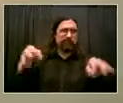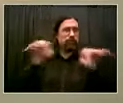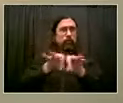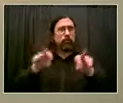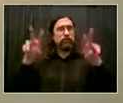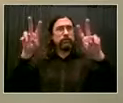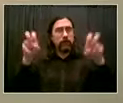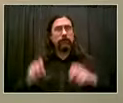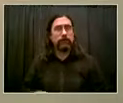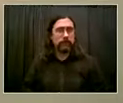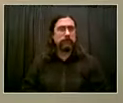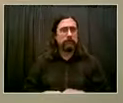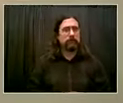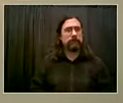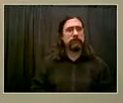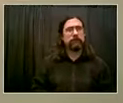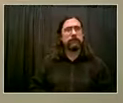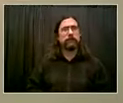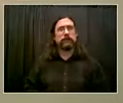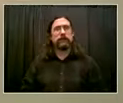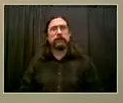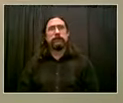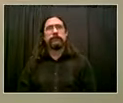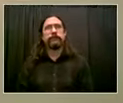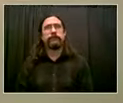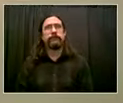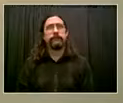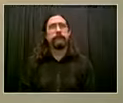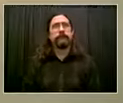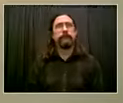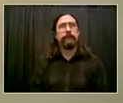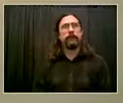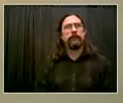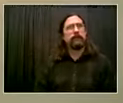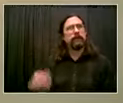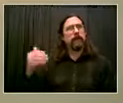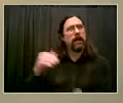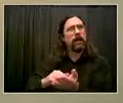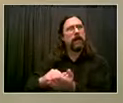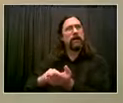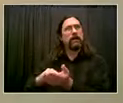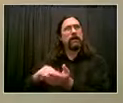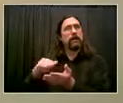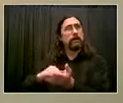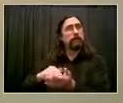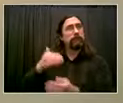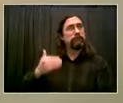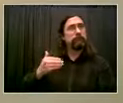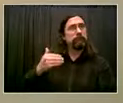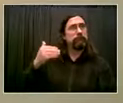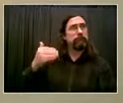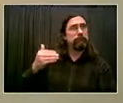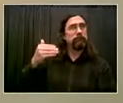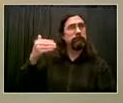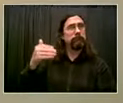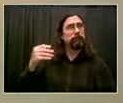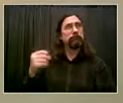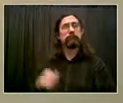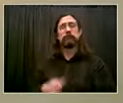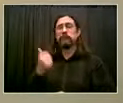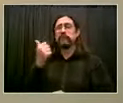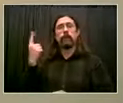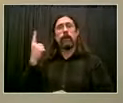live in the Bronx. You know, I'm concerned. And that concern is very real. So, you we're doing all in our power to make certain that,